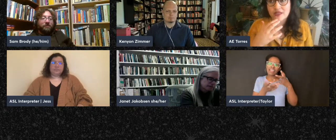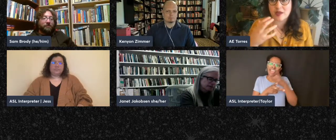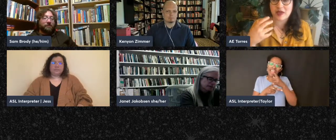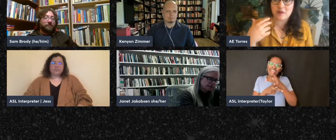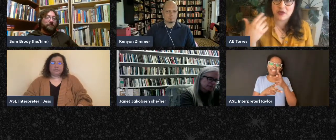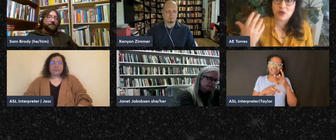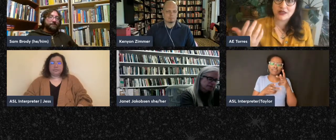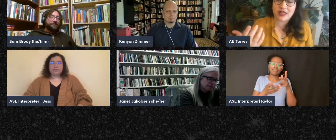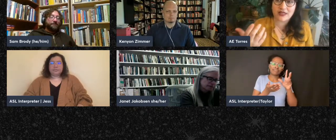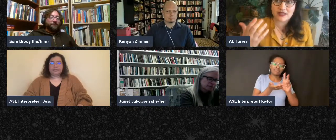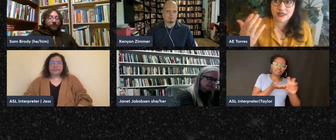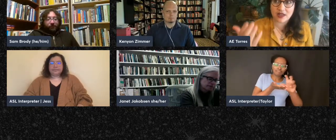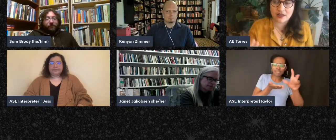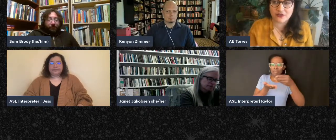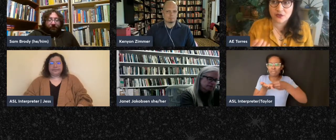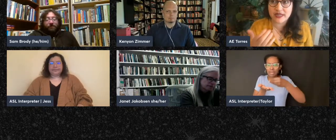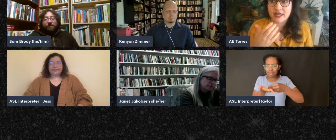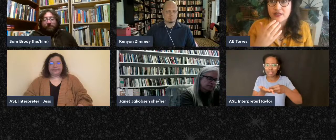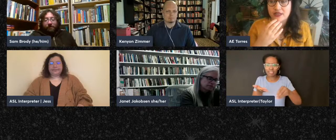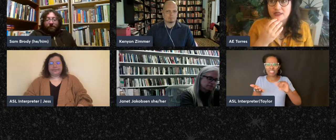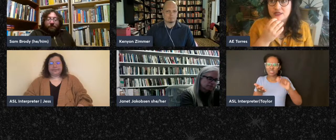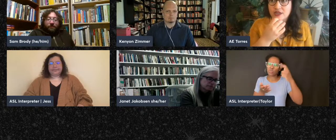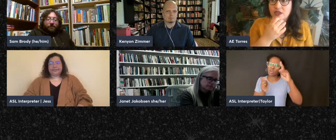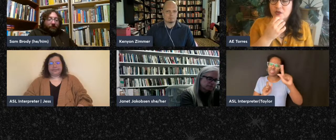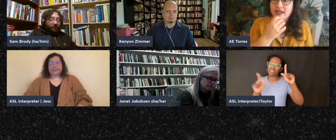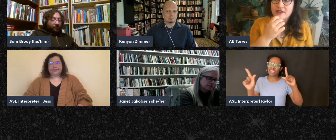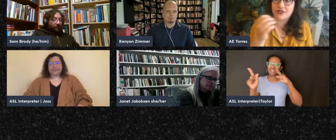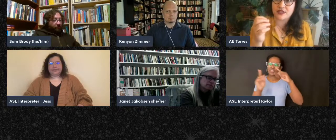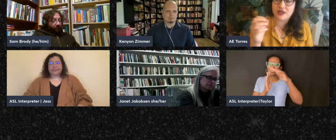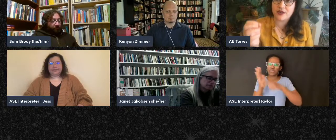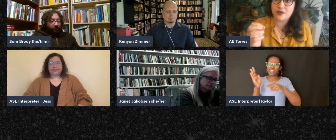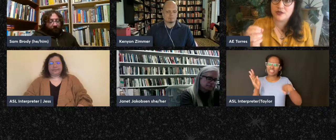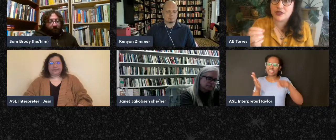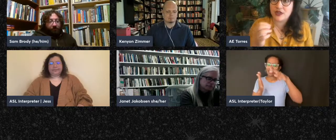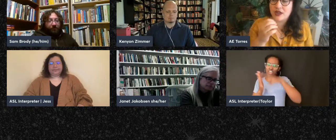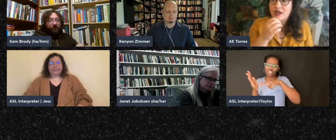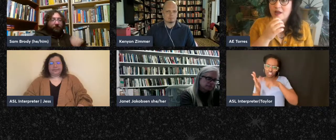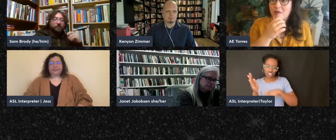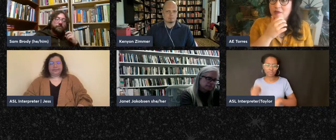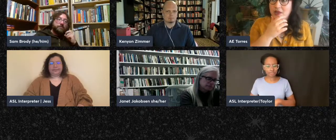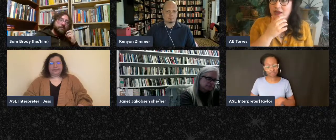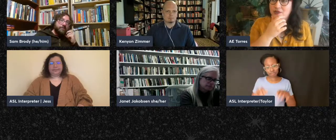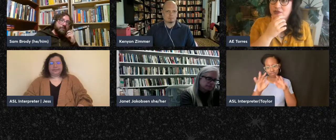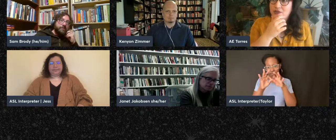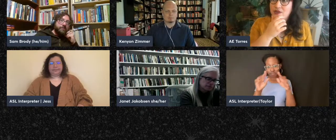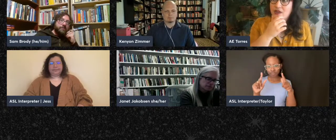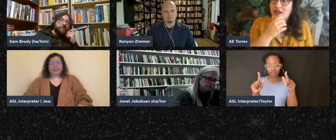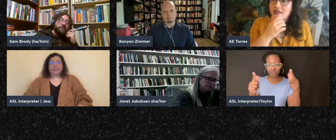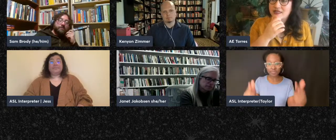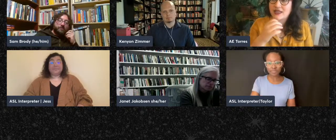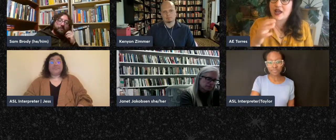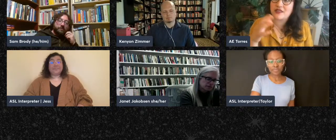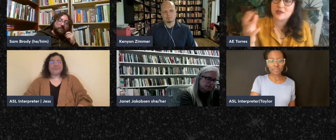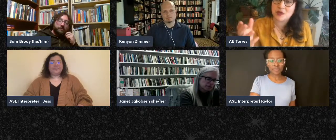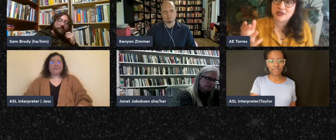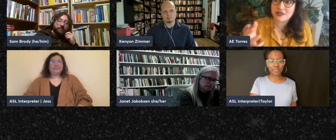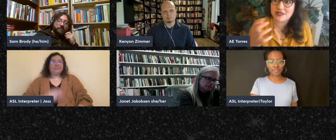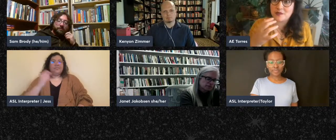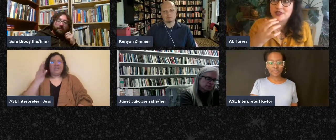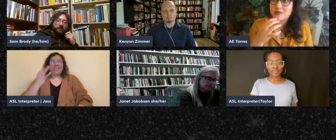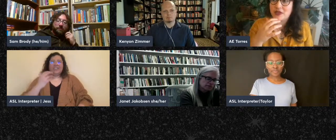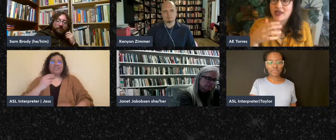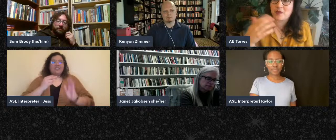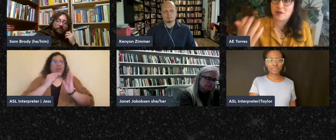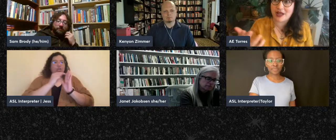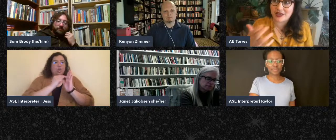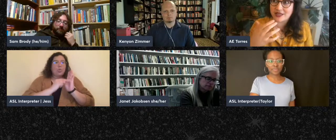So that might be one lens for reading these, right? If there's a note about saying, ah, this person